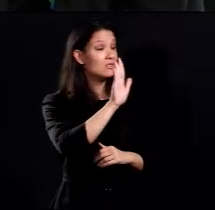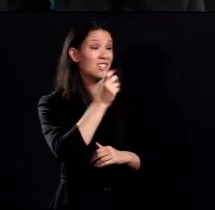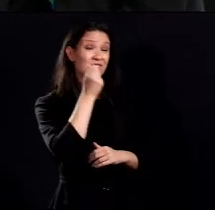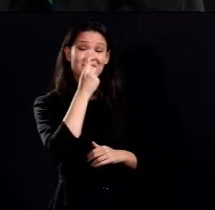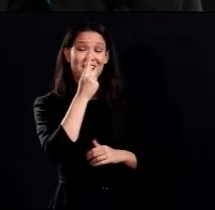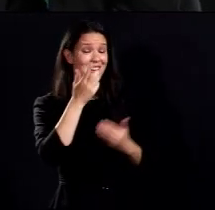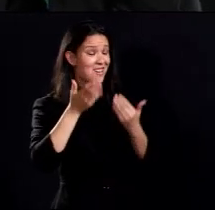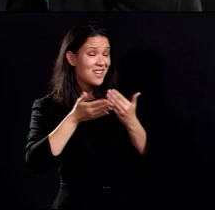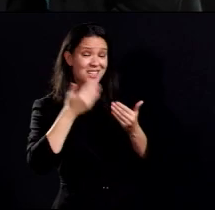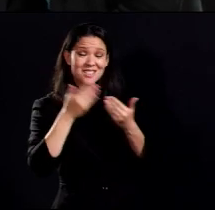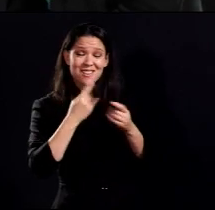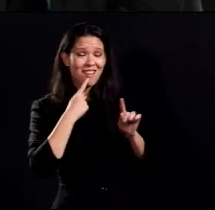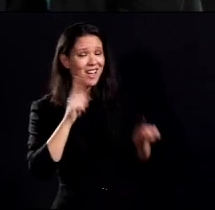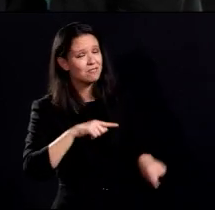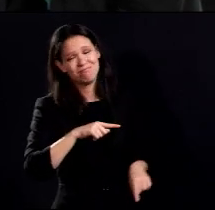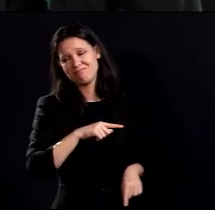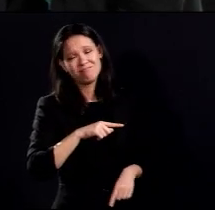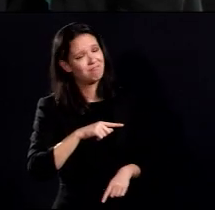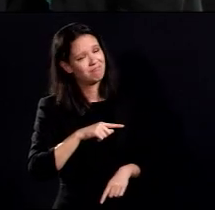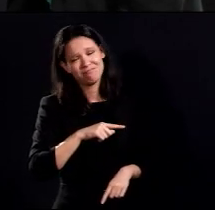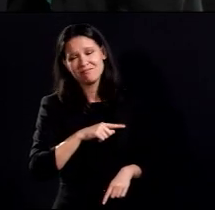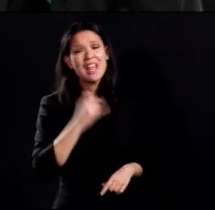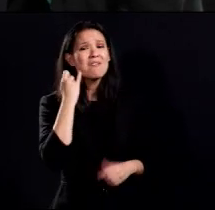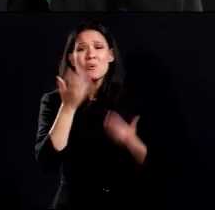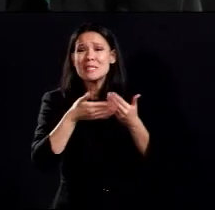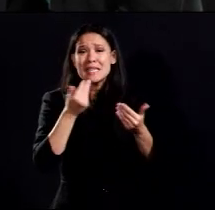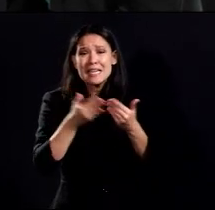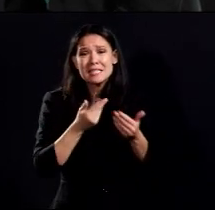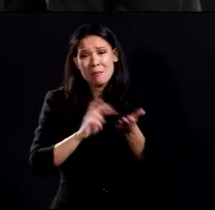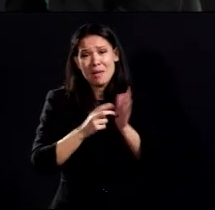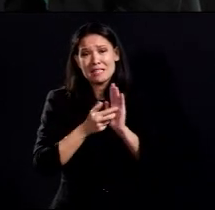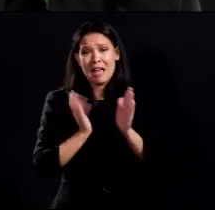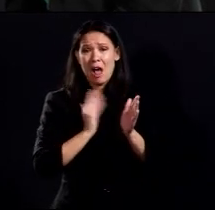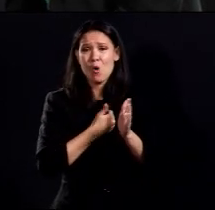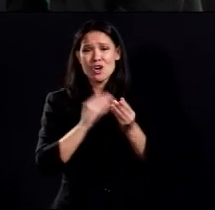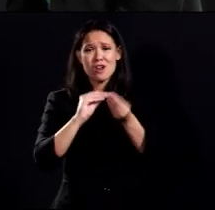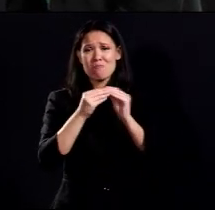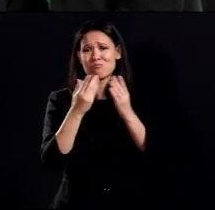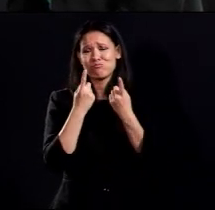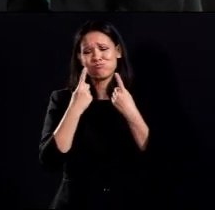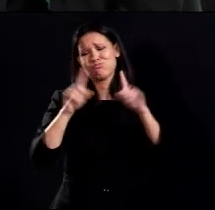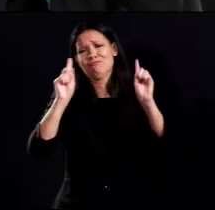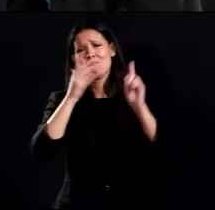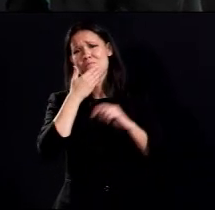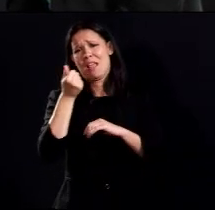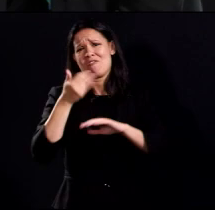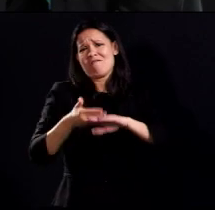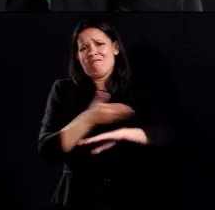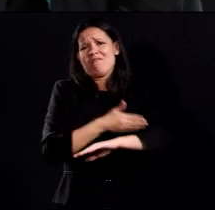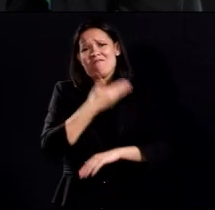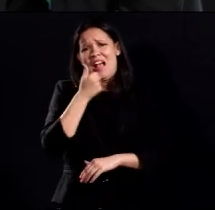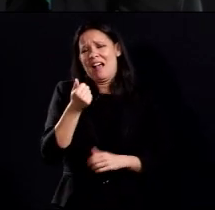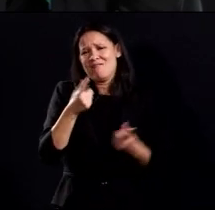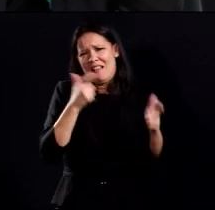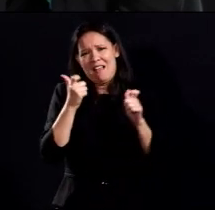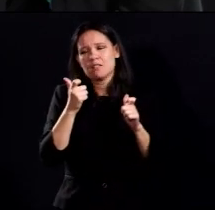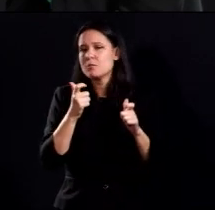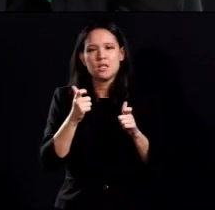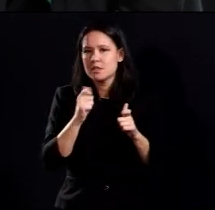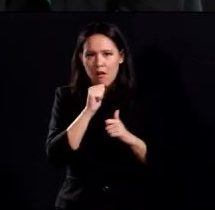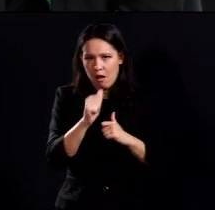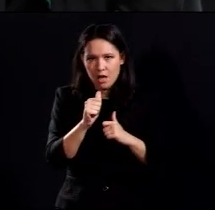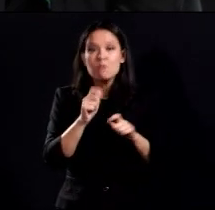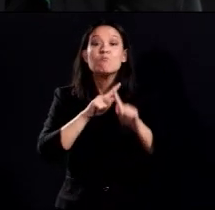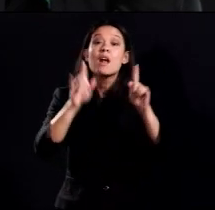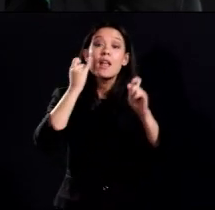And if there were, we would begin to be out of this sooner. But the hope is if we follow the recommendations, we will get out of this